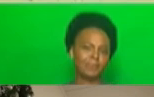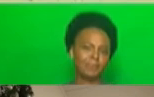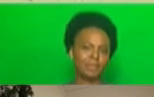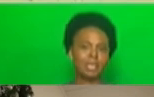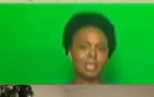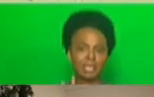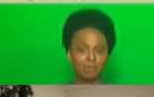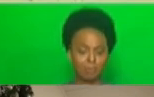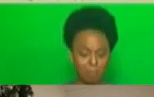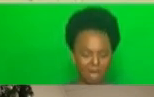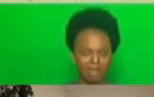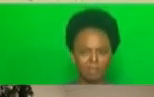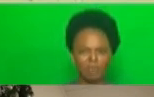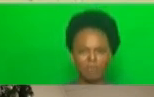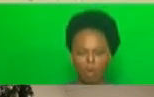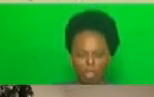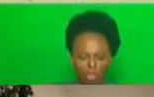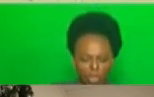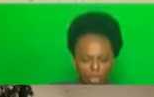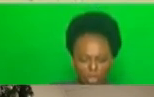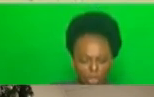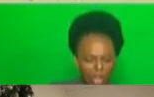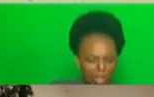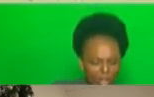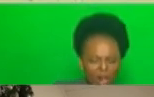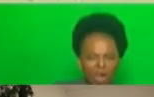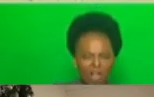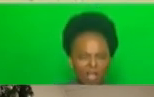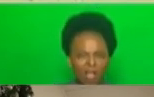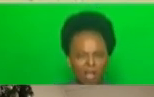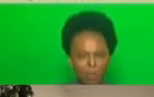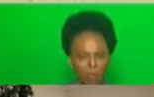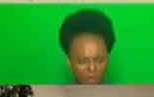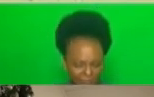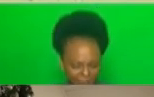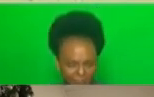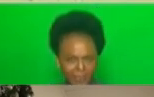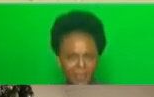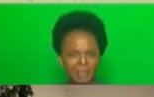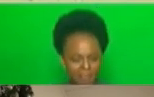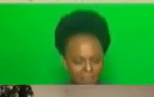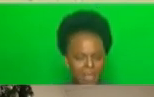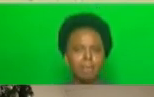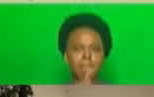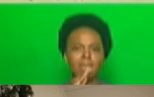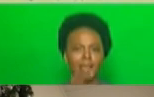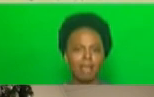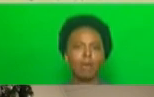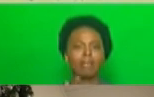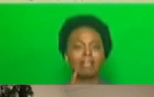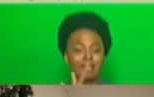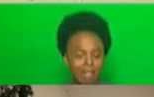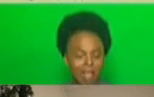original containers and that are clearly labelled for household use.